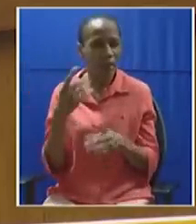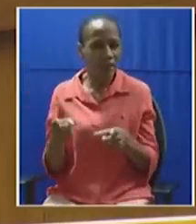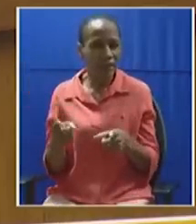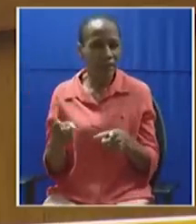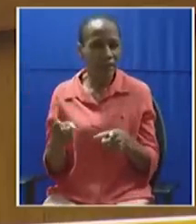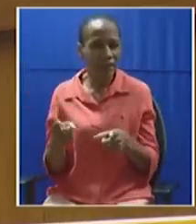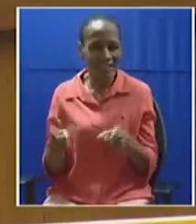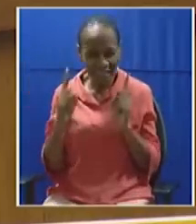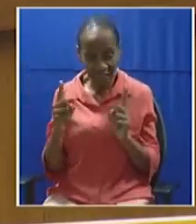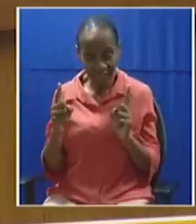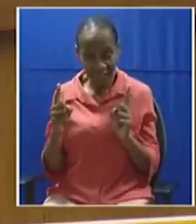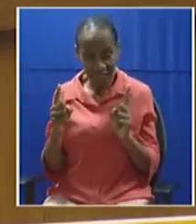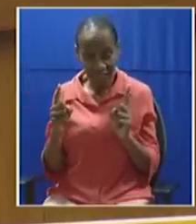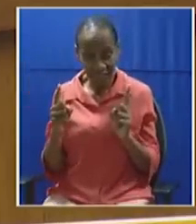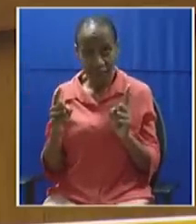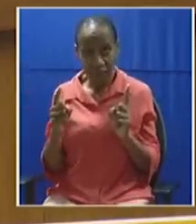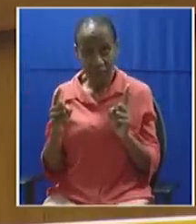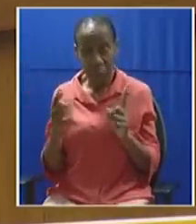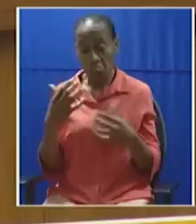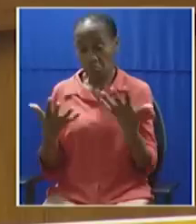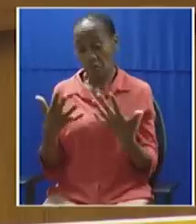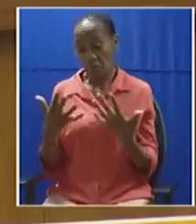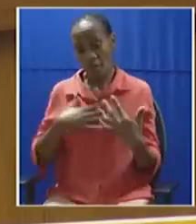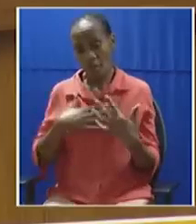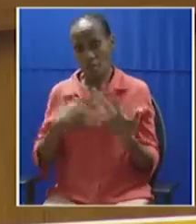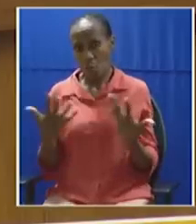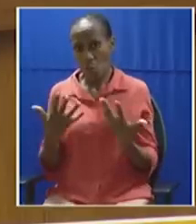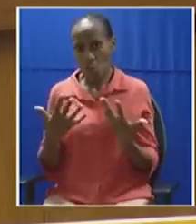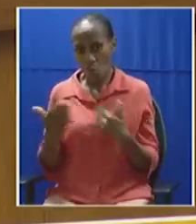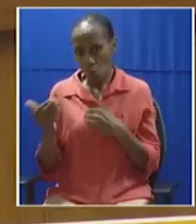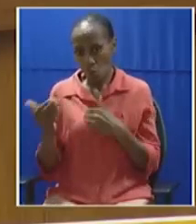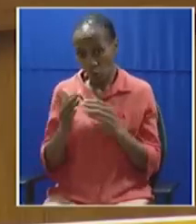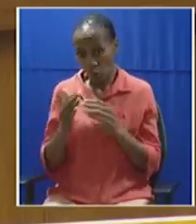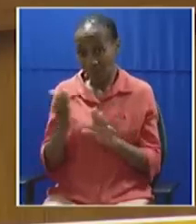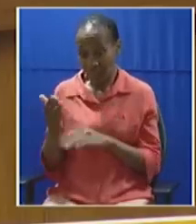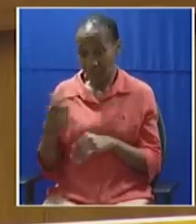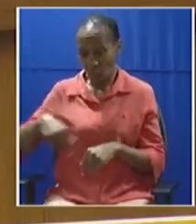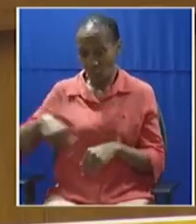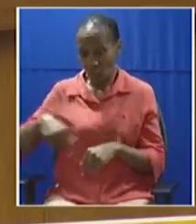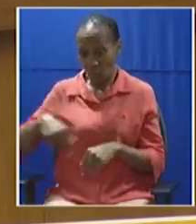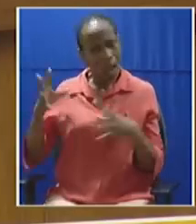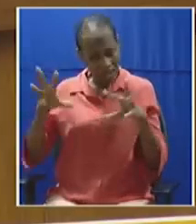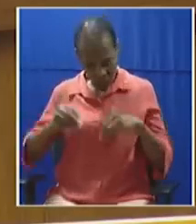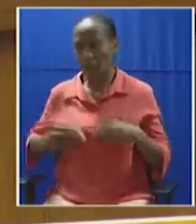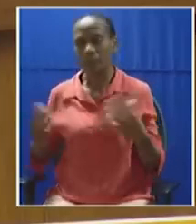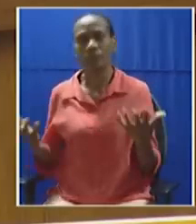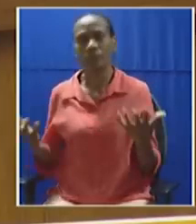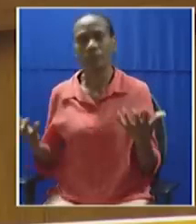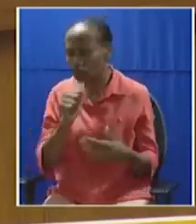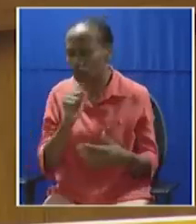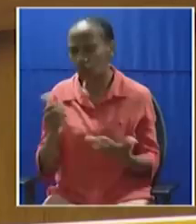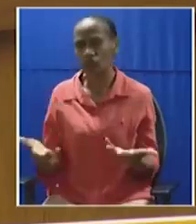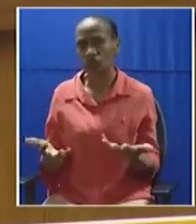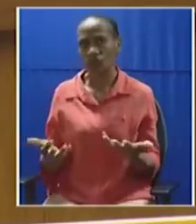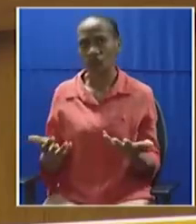living conditions that threaten human life, we must accept life for what it is or